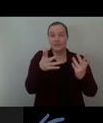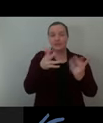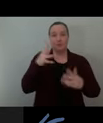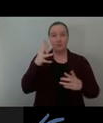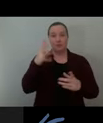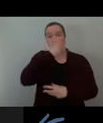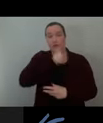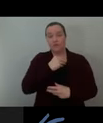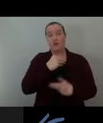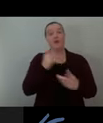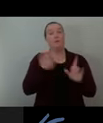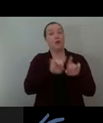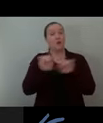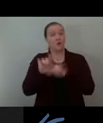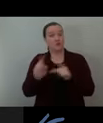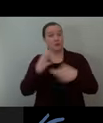structure under the gardener.